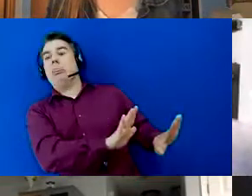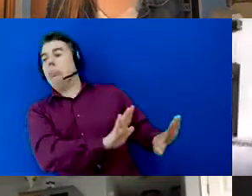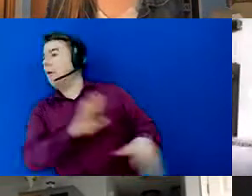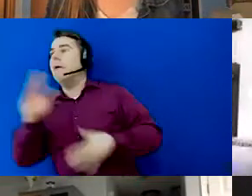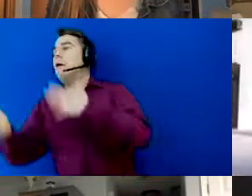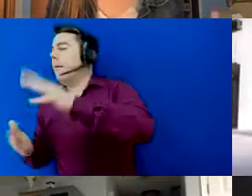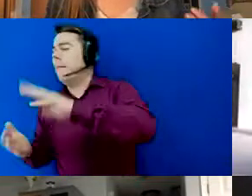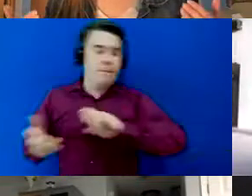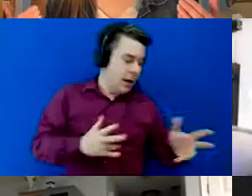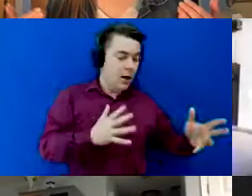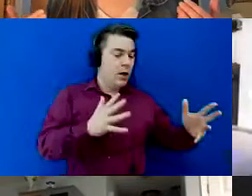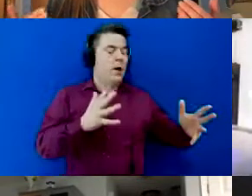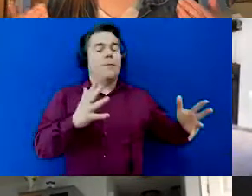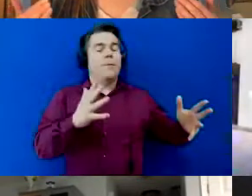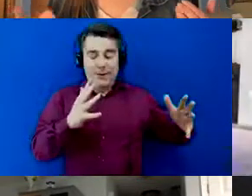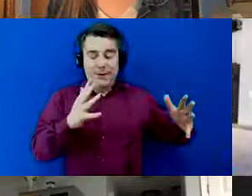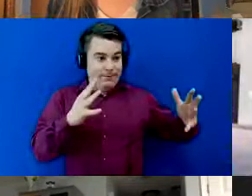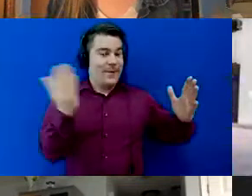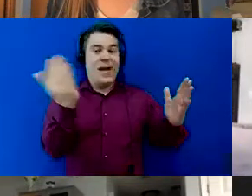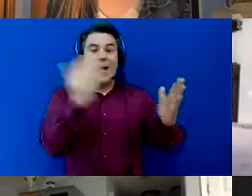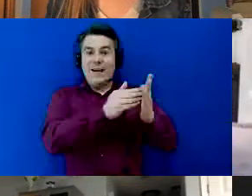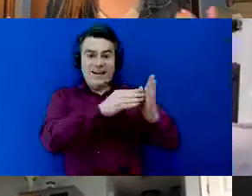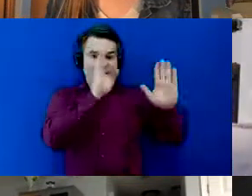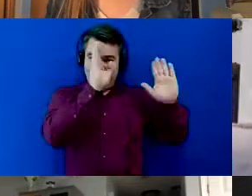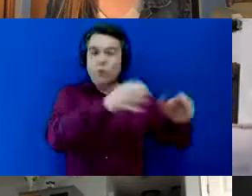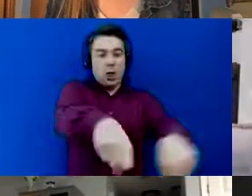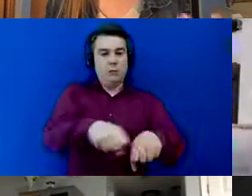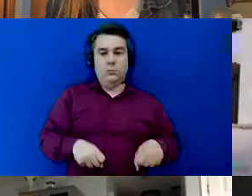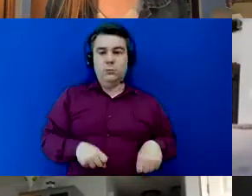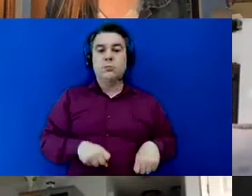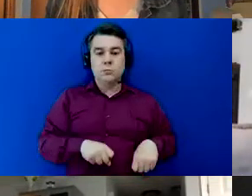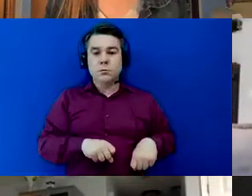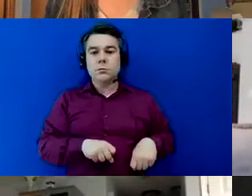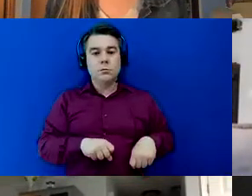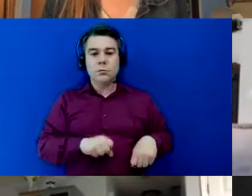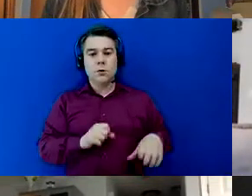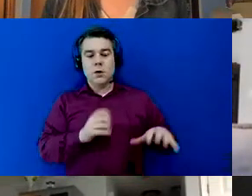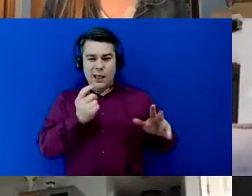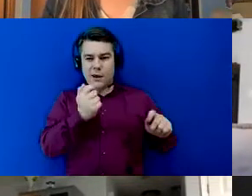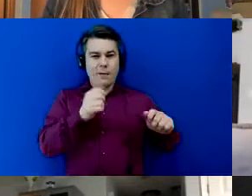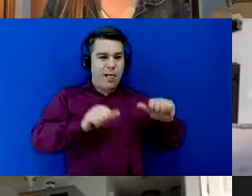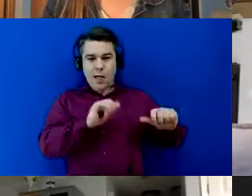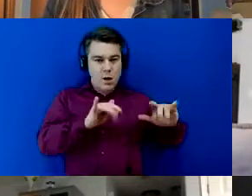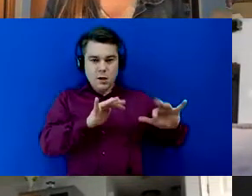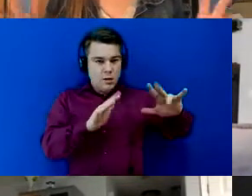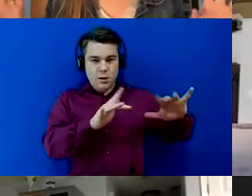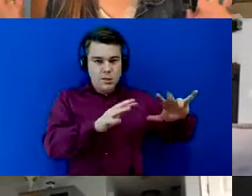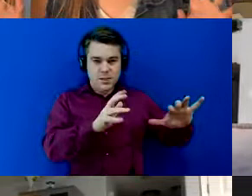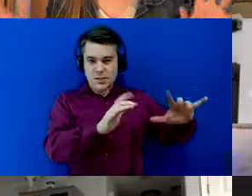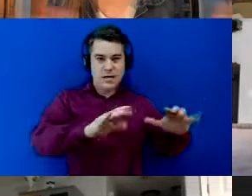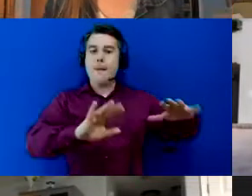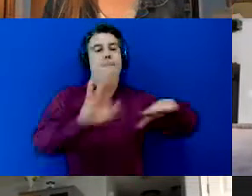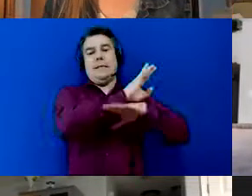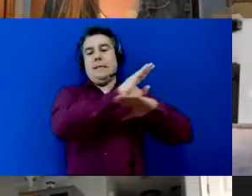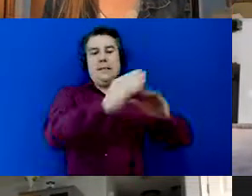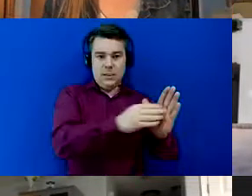this or that going on but we can pick it back up and keep going and get better and so September was a